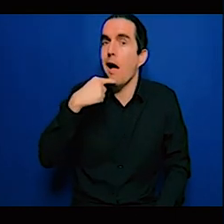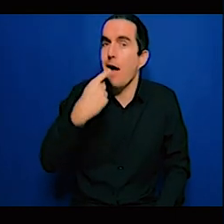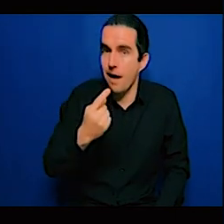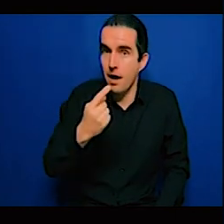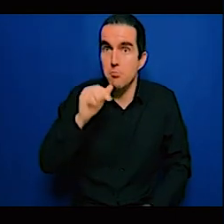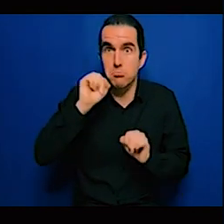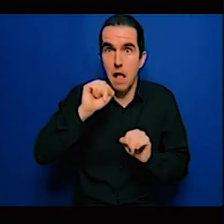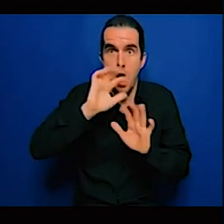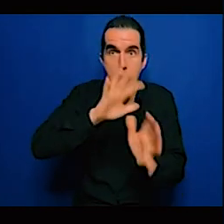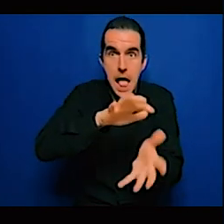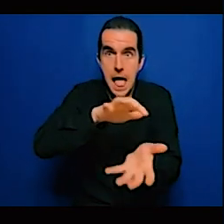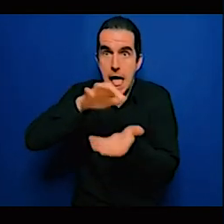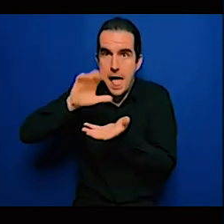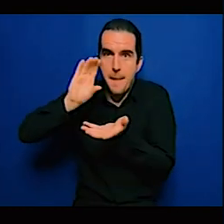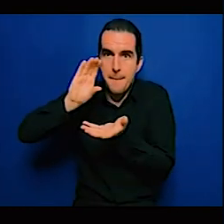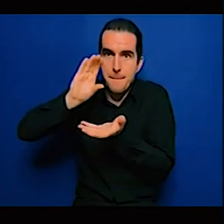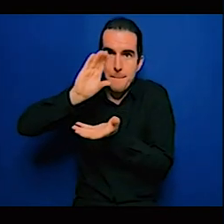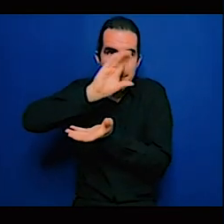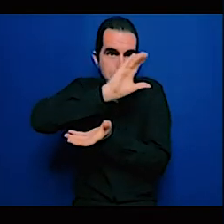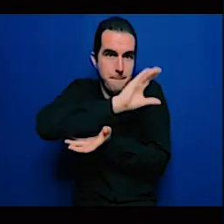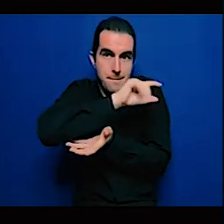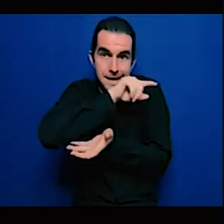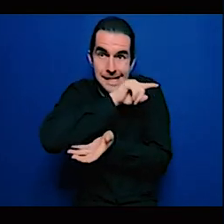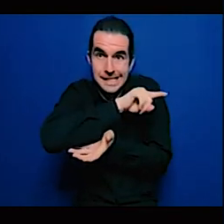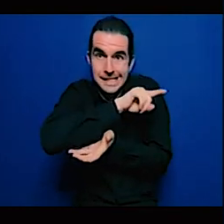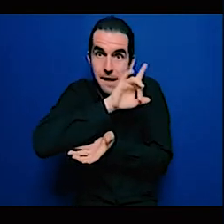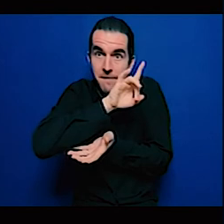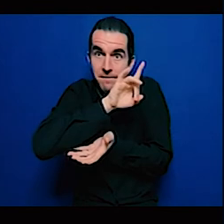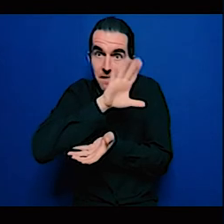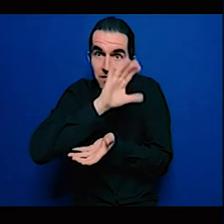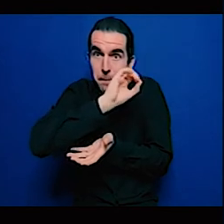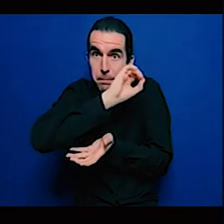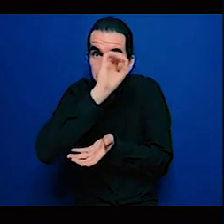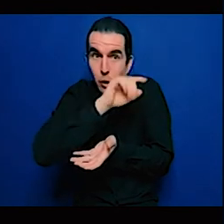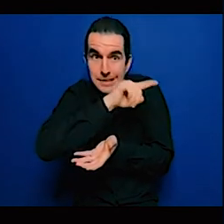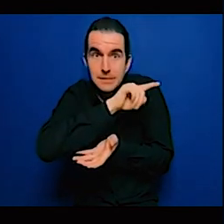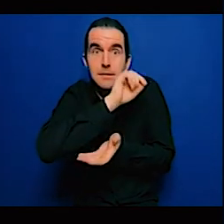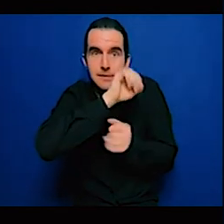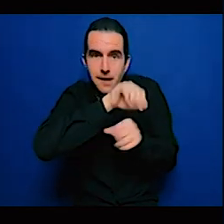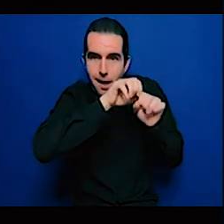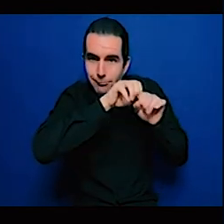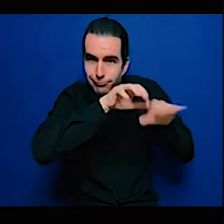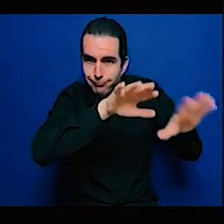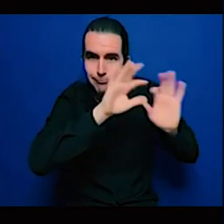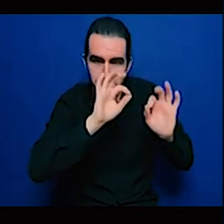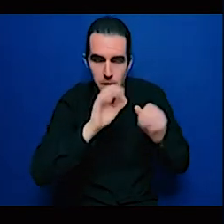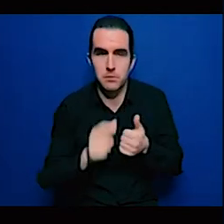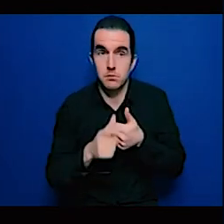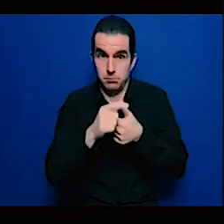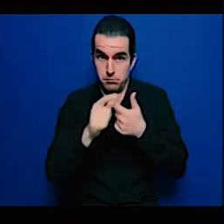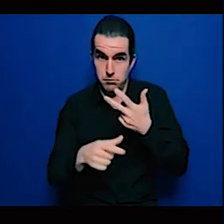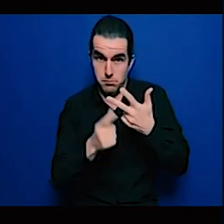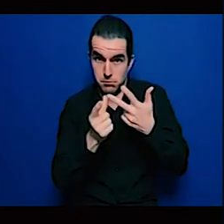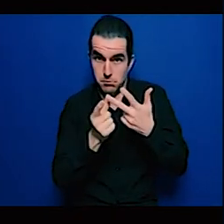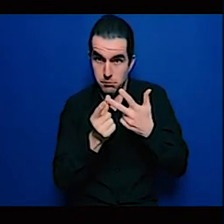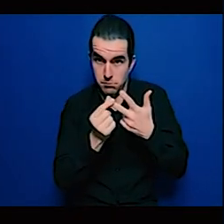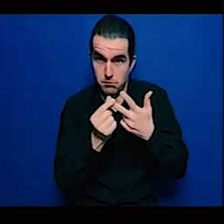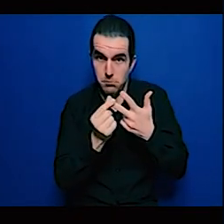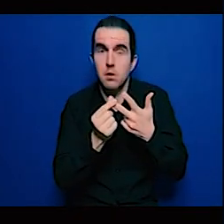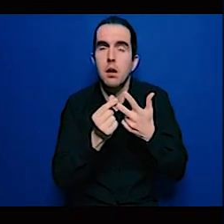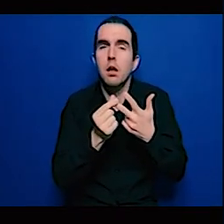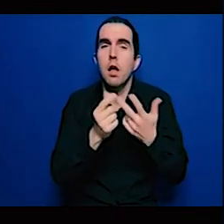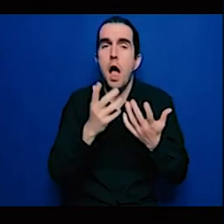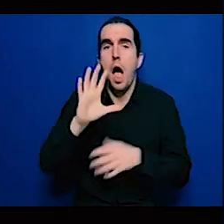an relatively easily accessible energy environment and infrastructure financing